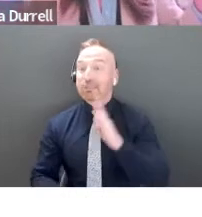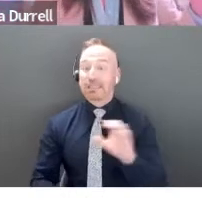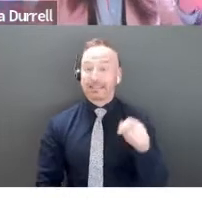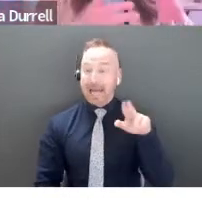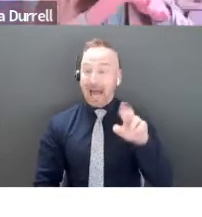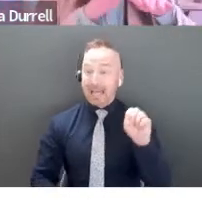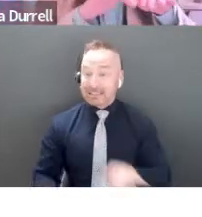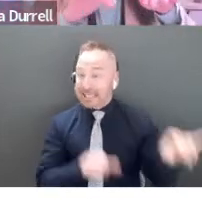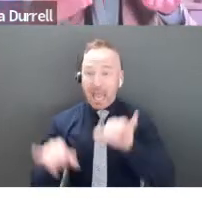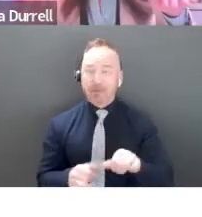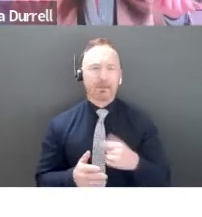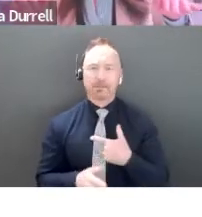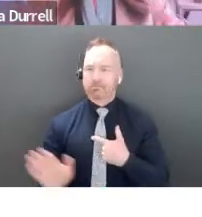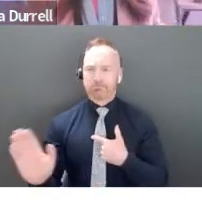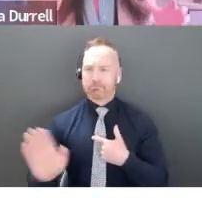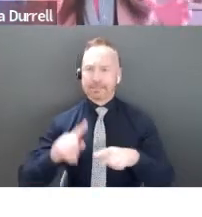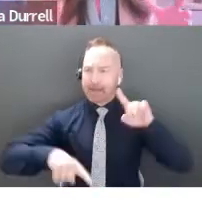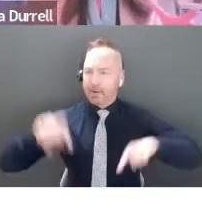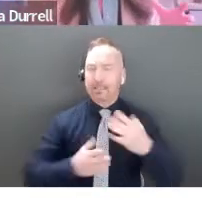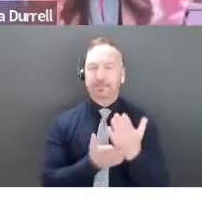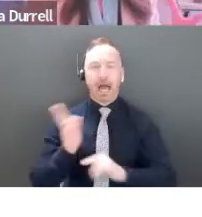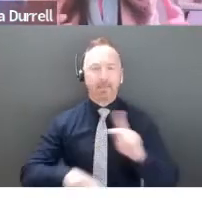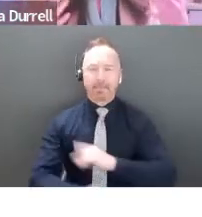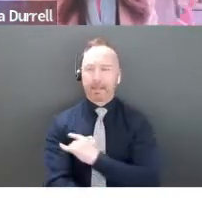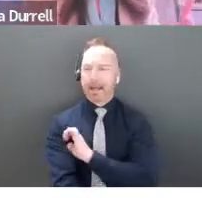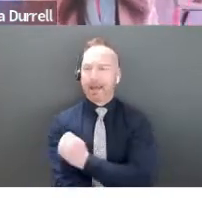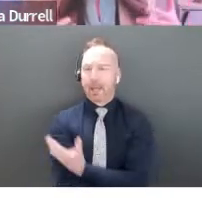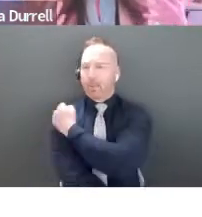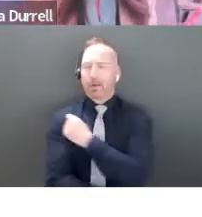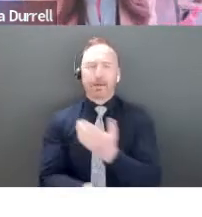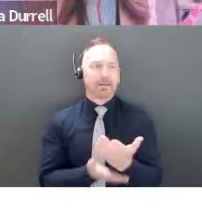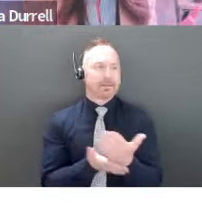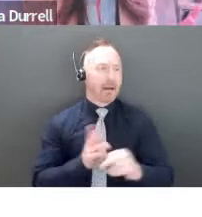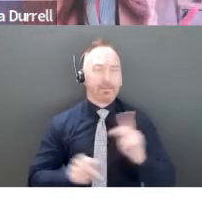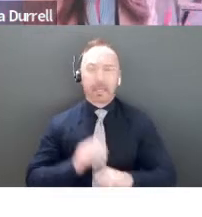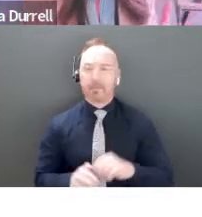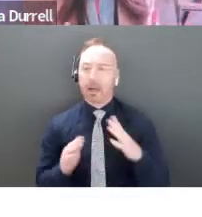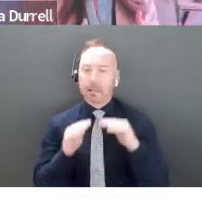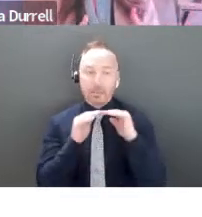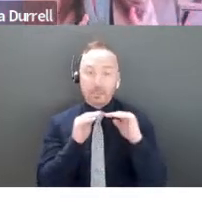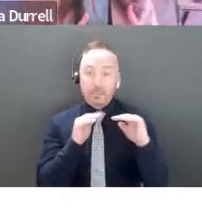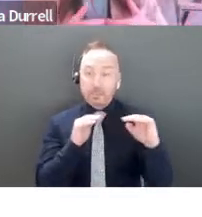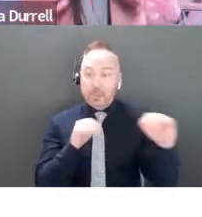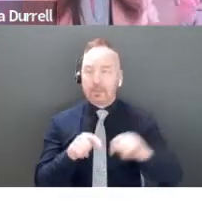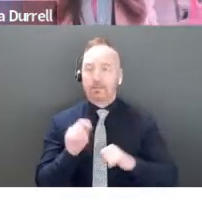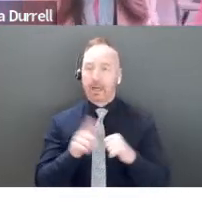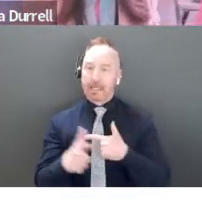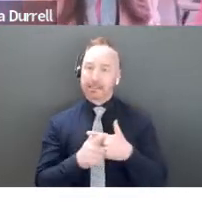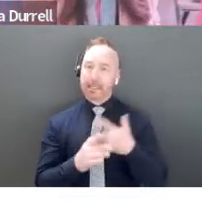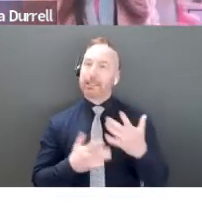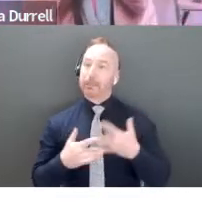energy. Some people are a little bit more low key, but it doesn't mean that you can't bring in some enthusiasm around, you know,